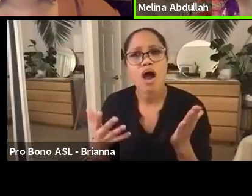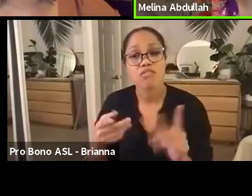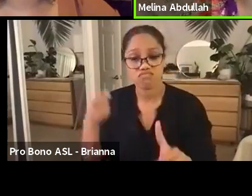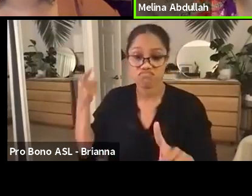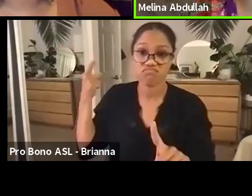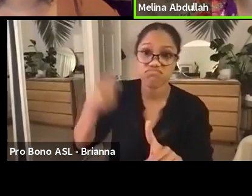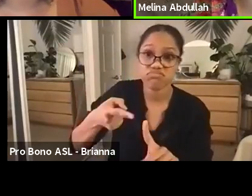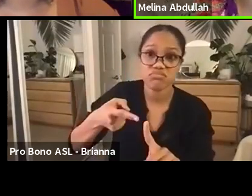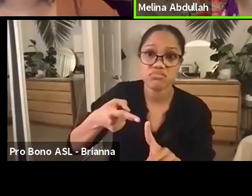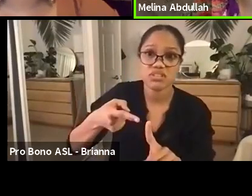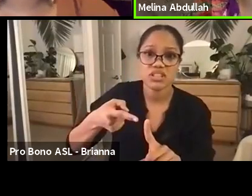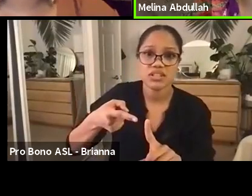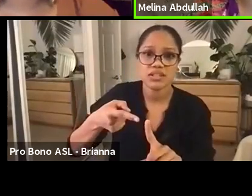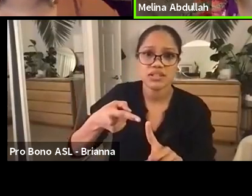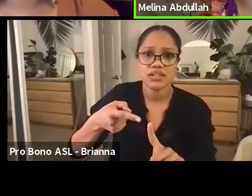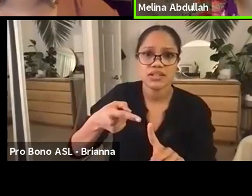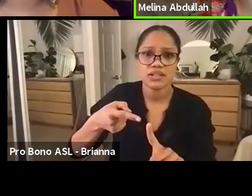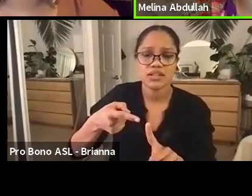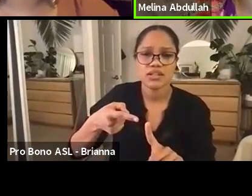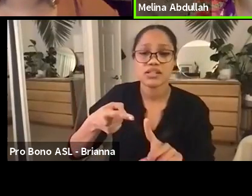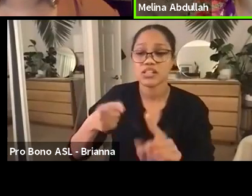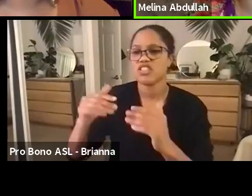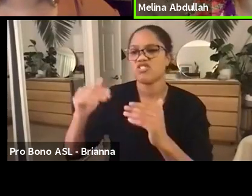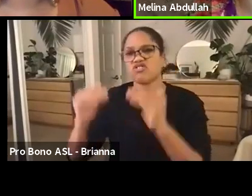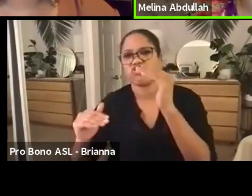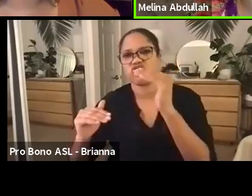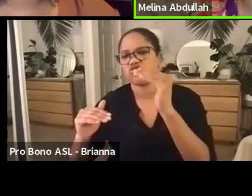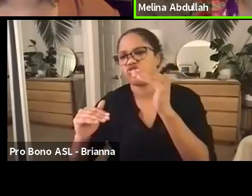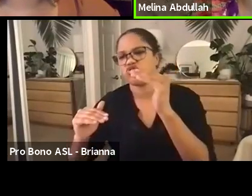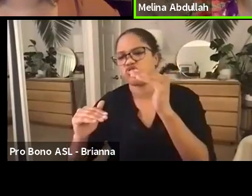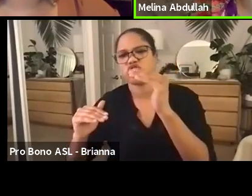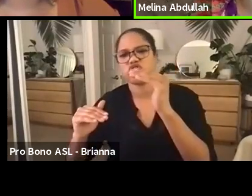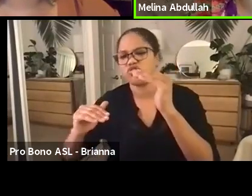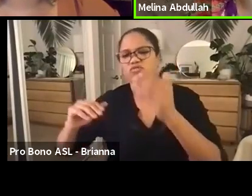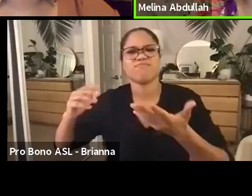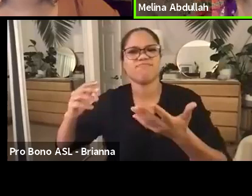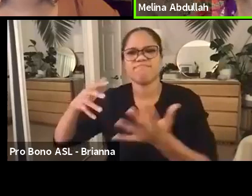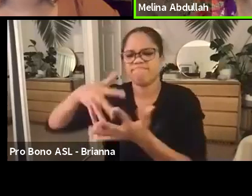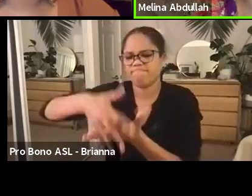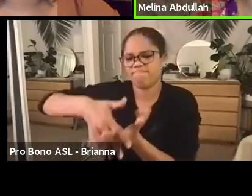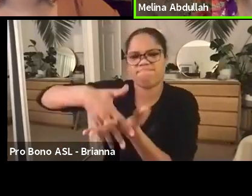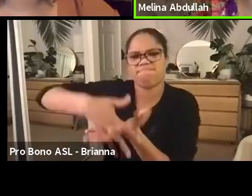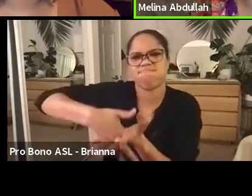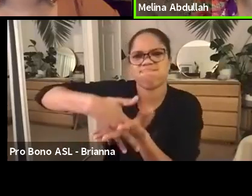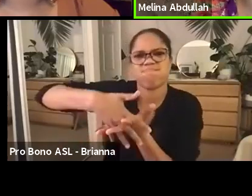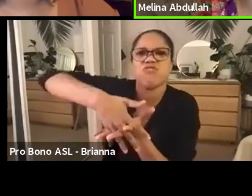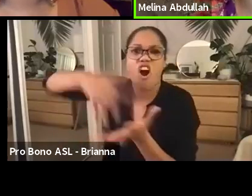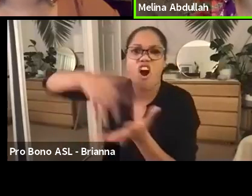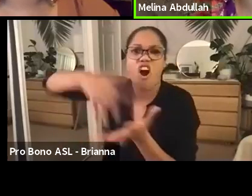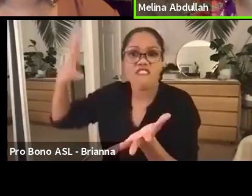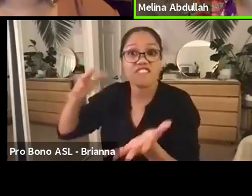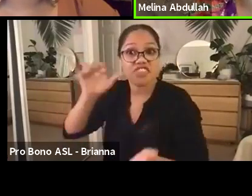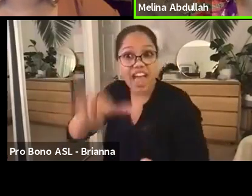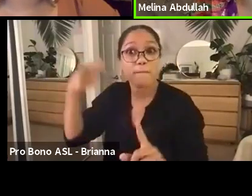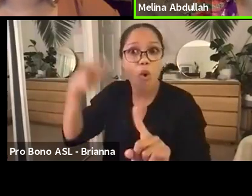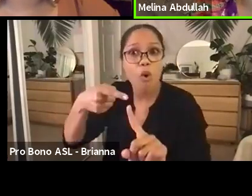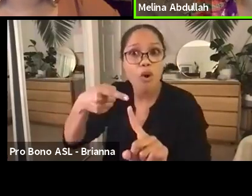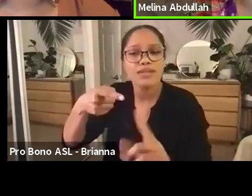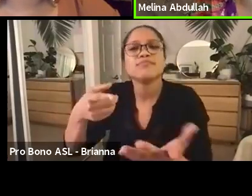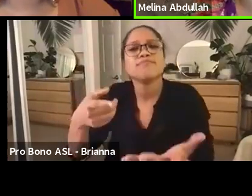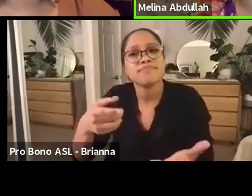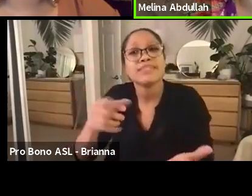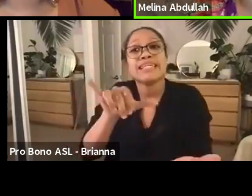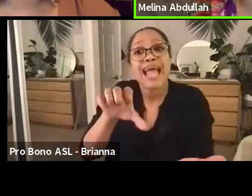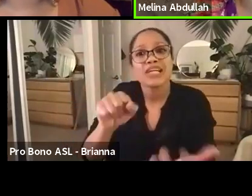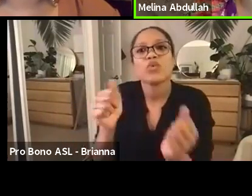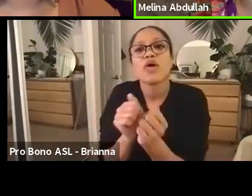how to upend unjust systems. That's part of it. That's half of it. But it's also about visioning the world in which